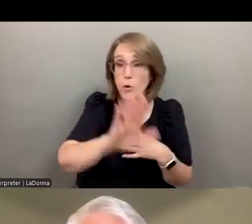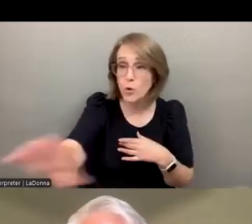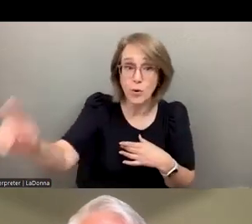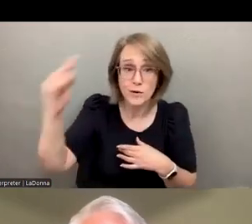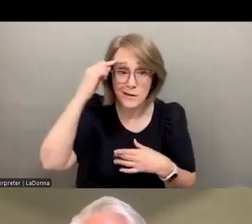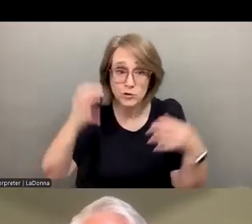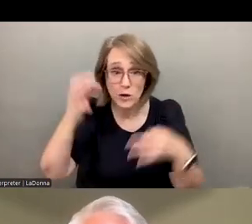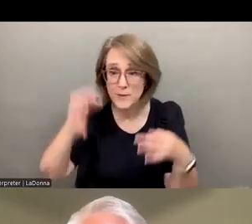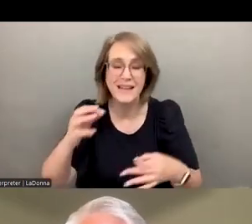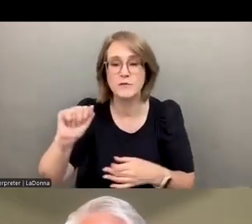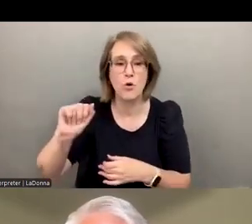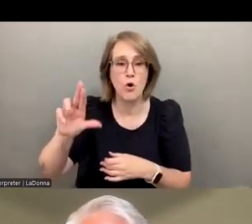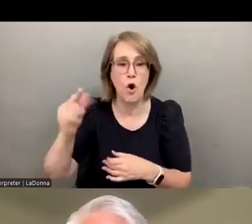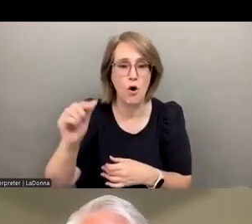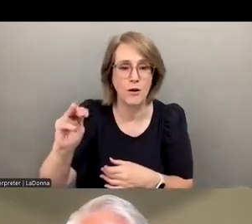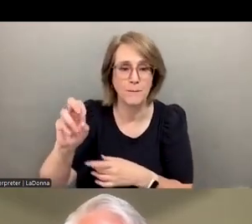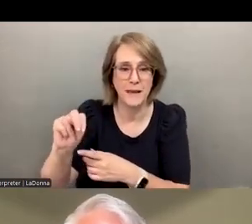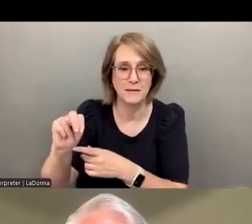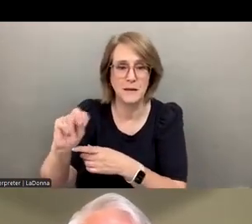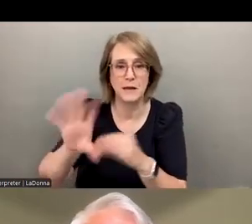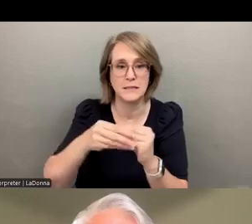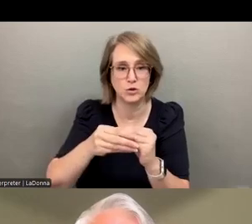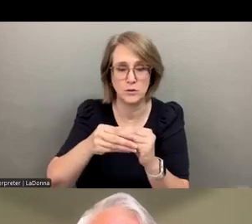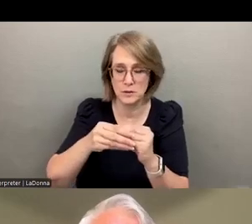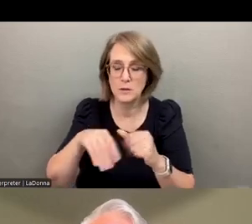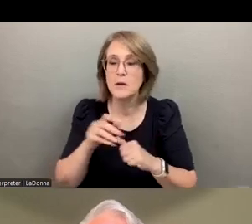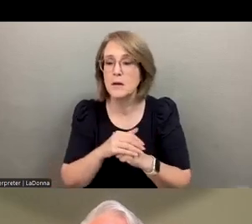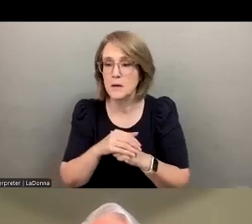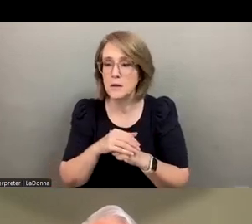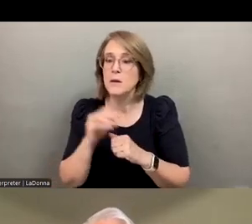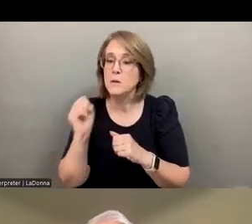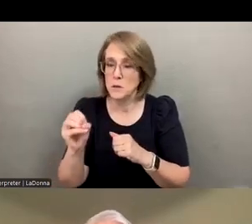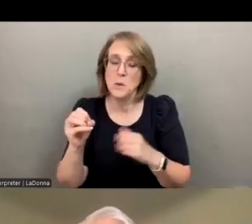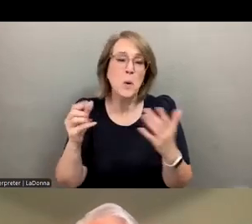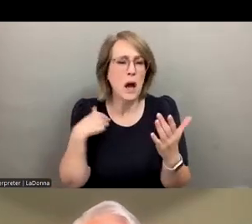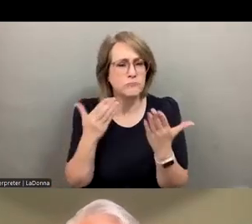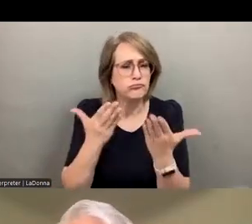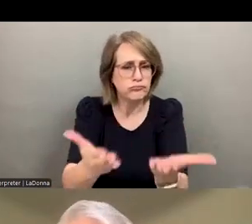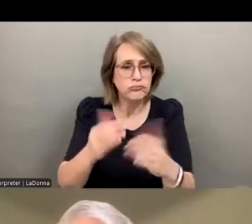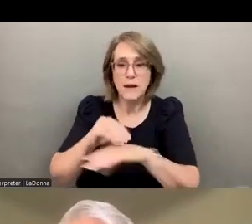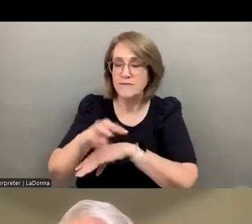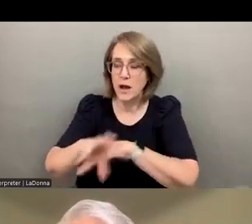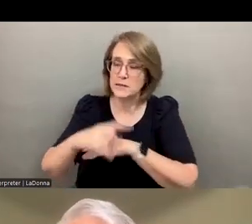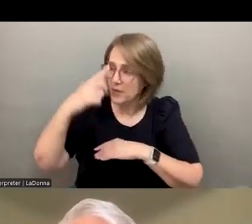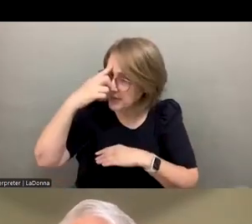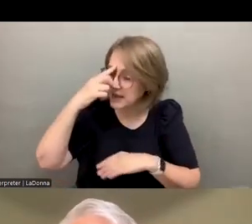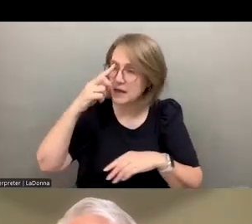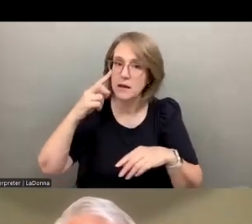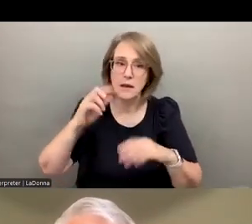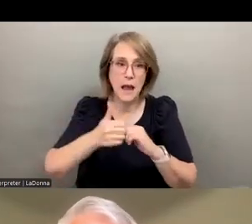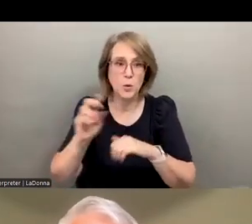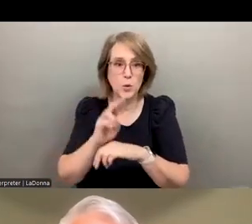They are augmentations to clinical judgment. So the things I would advise people to do is to think about this as